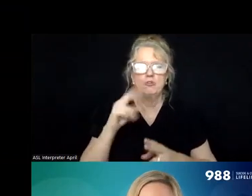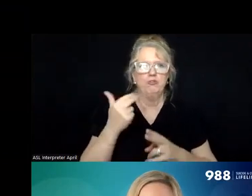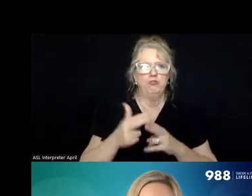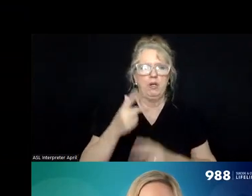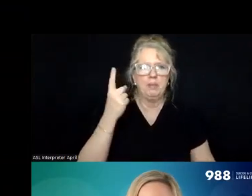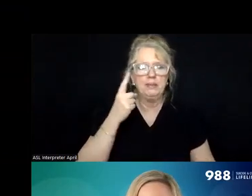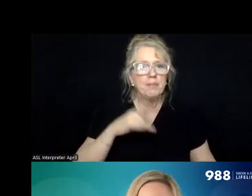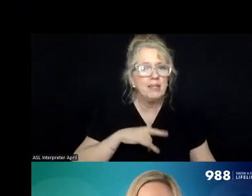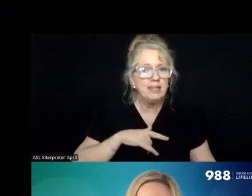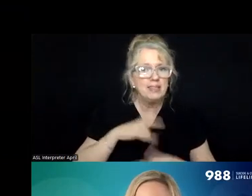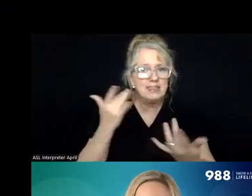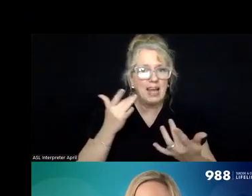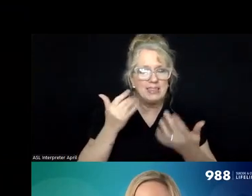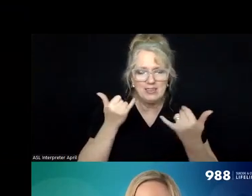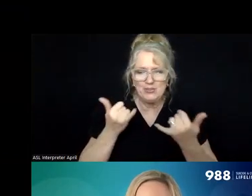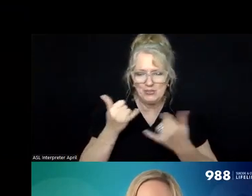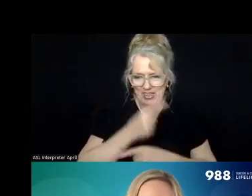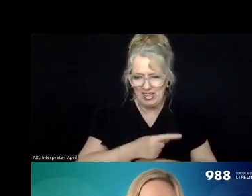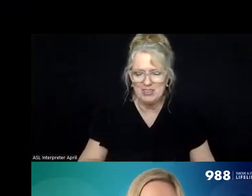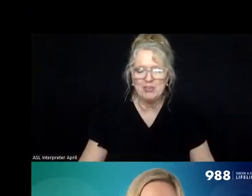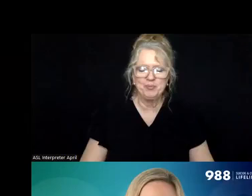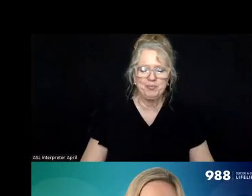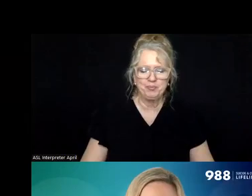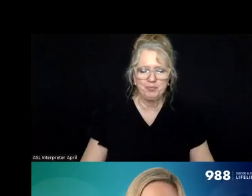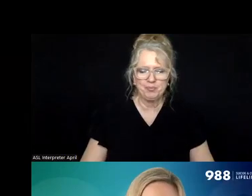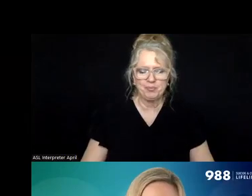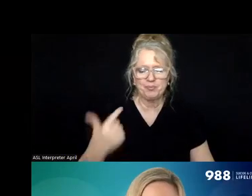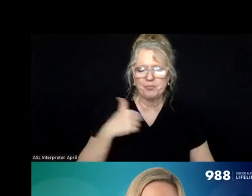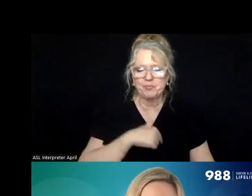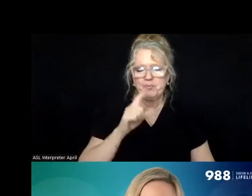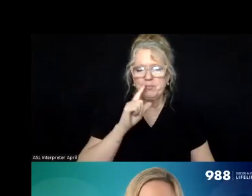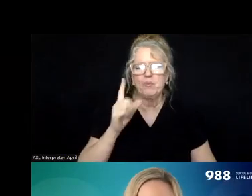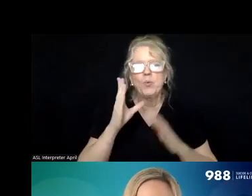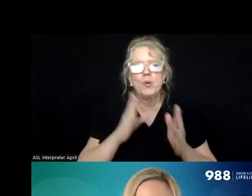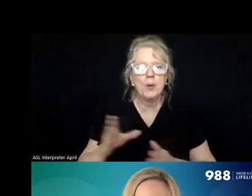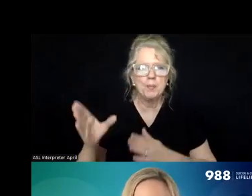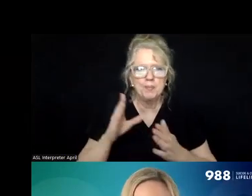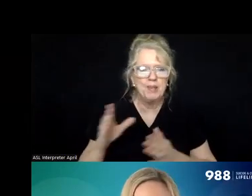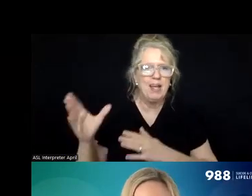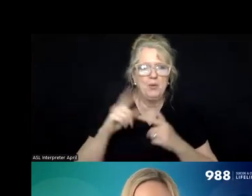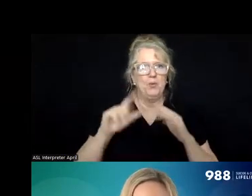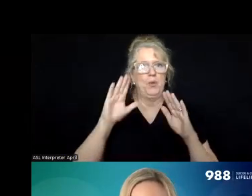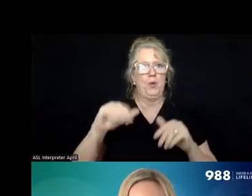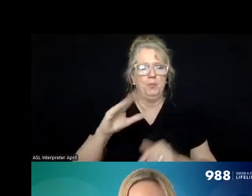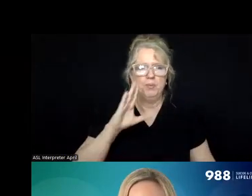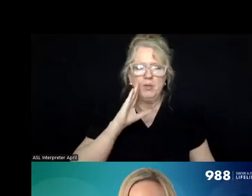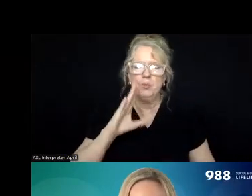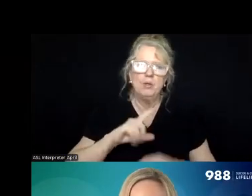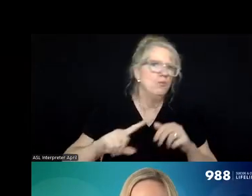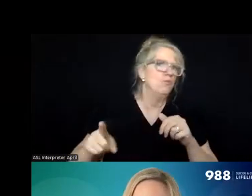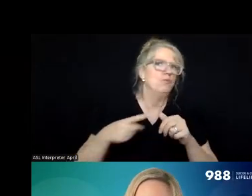exciting today. Uh, we are planning our, what we hope is going to be the first of an